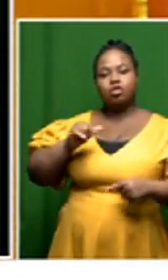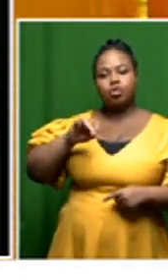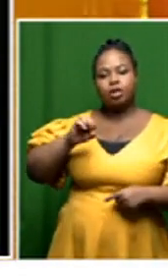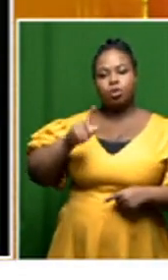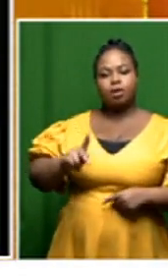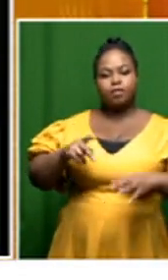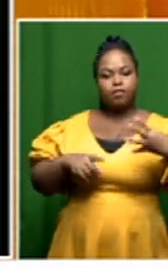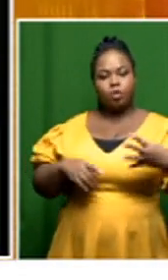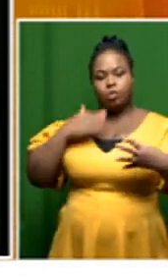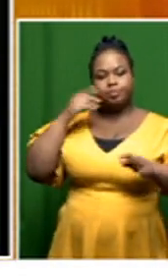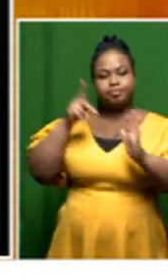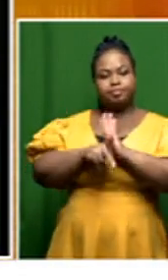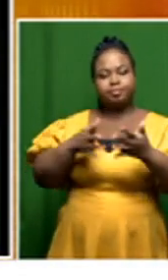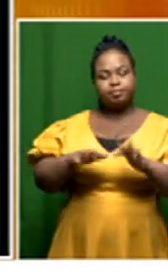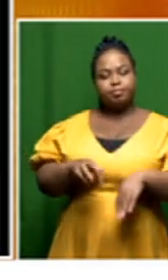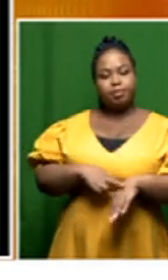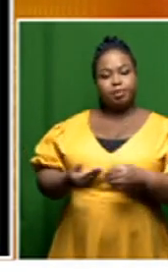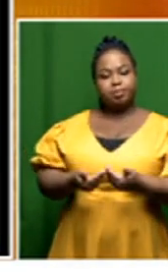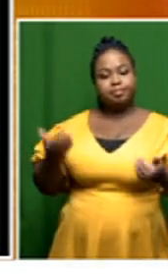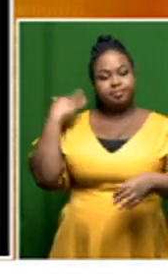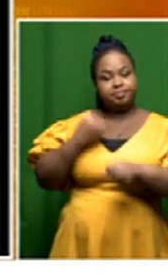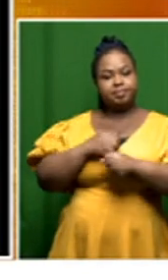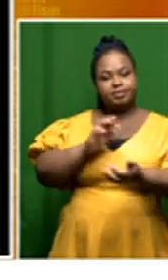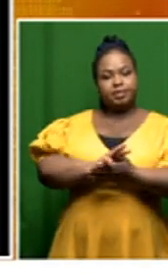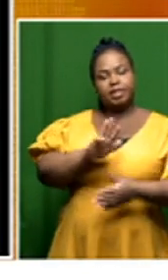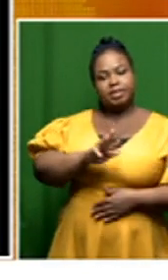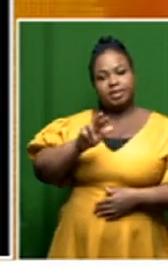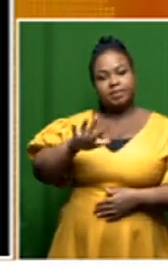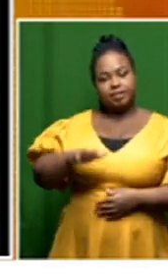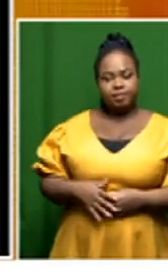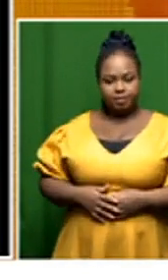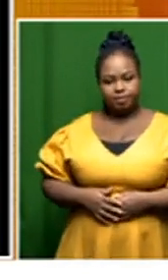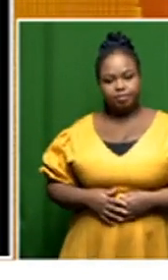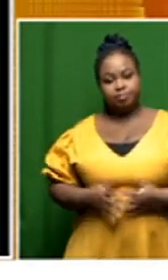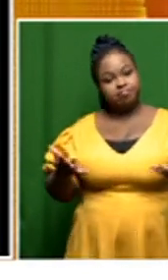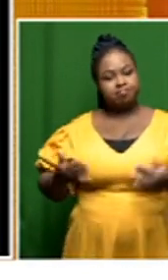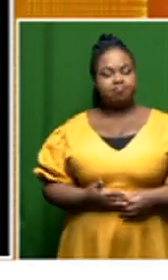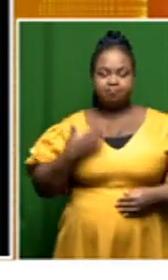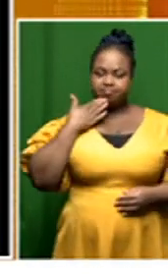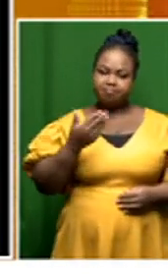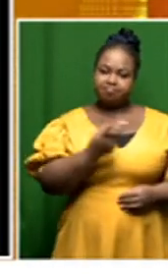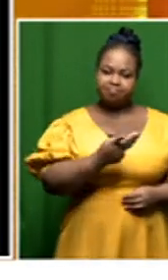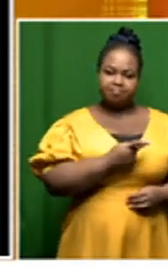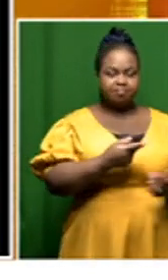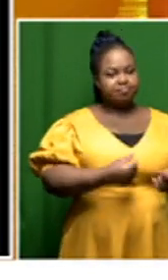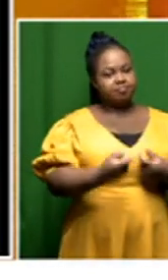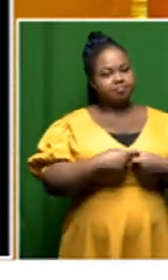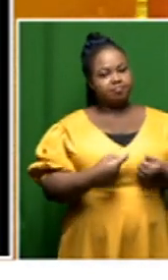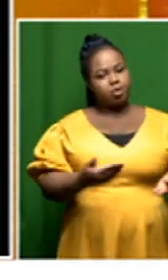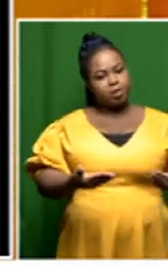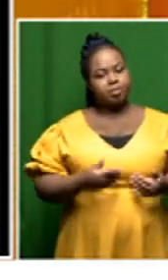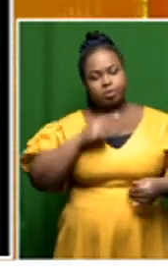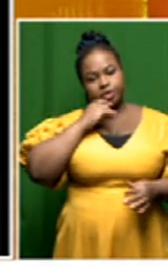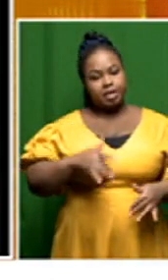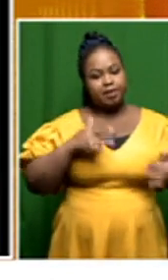were murdered by the apartheid regime in 1985 kasim and lucanio thanks so much for speaking to us welcome to